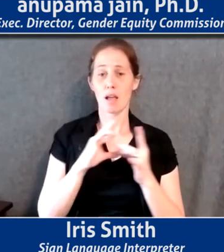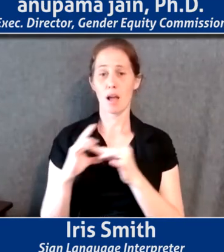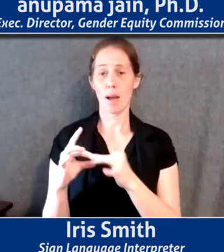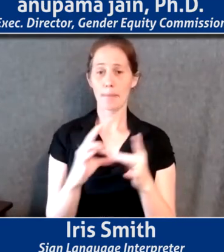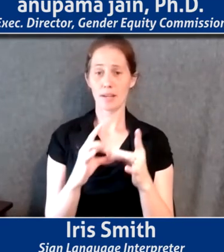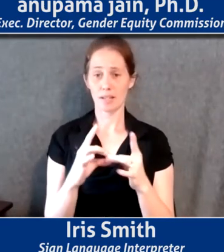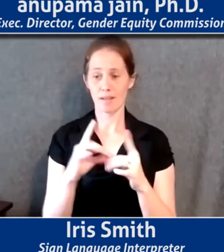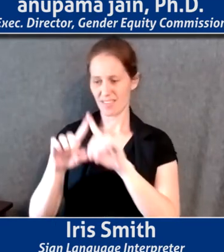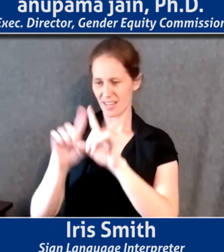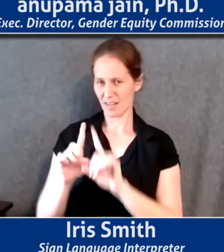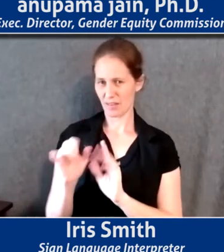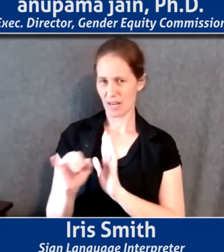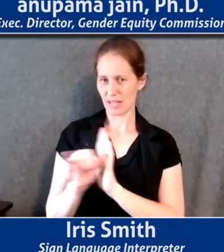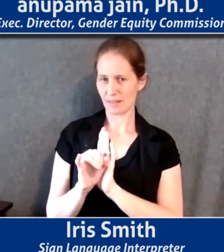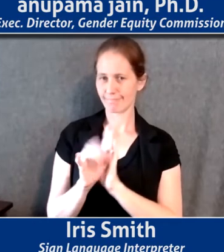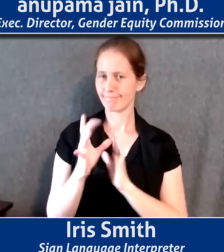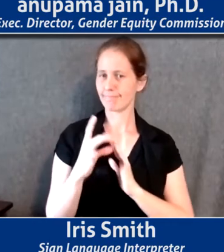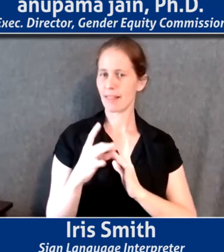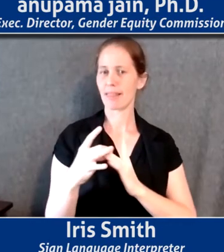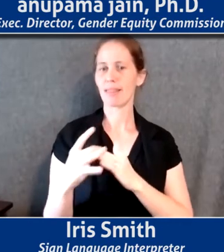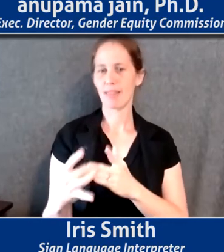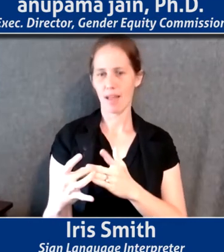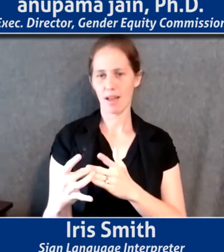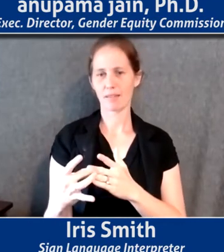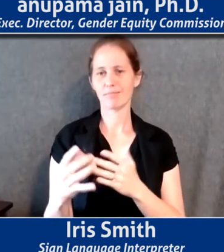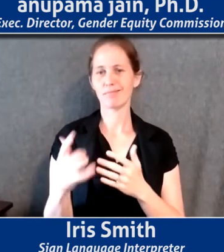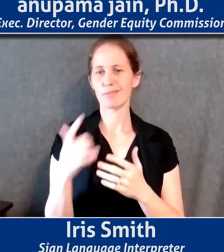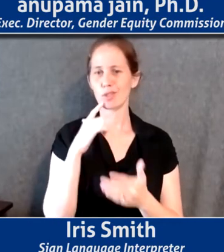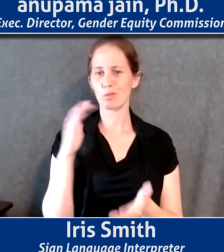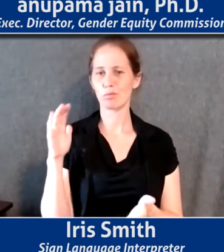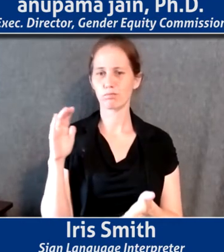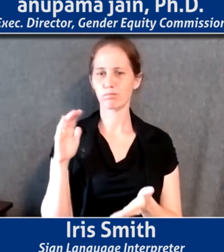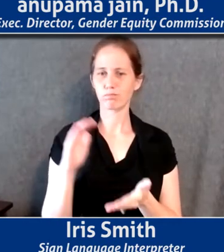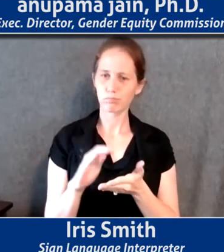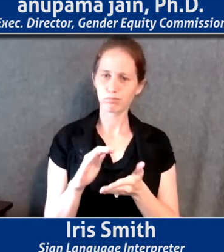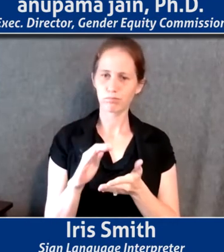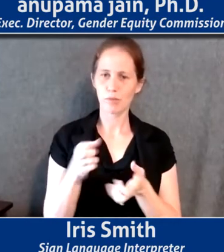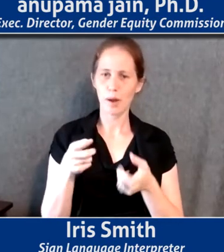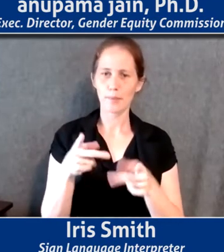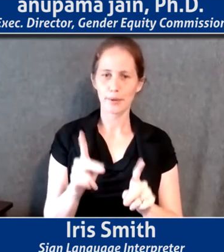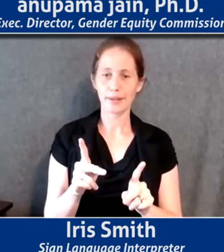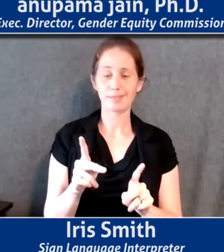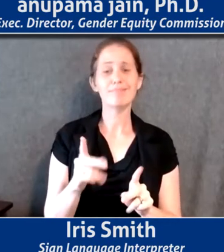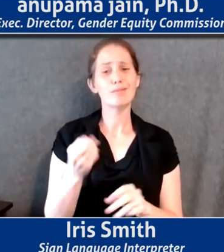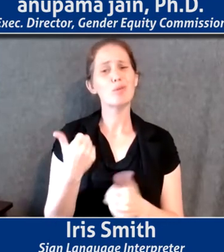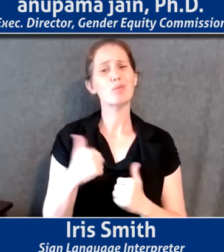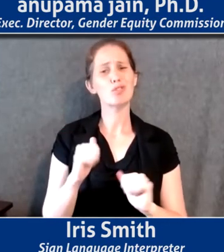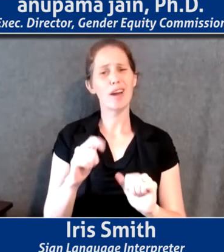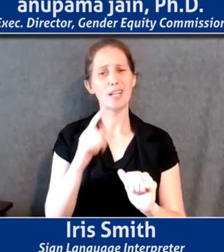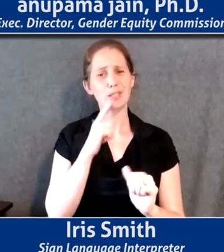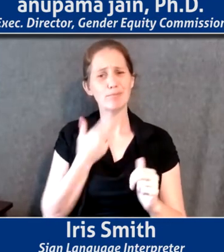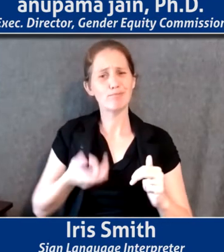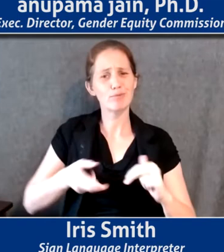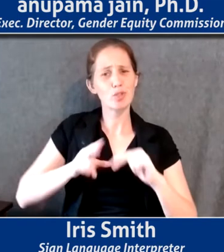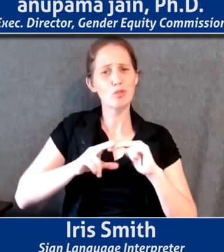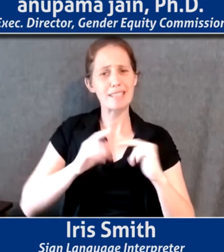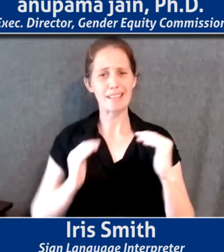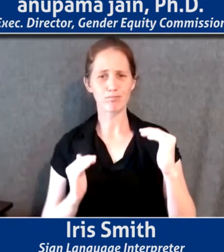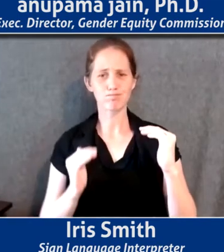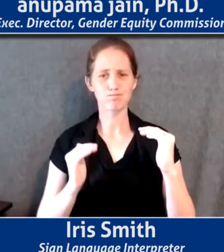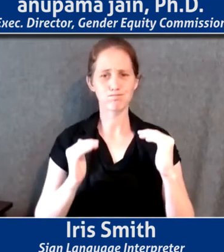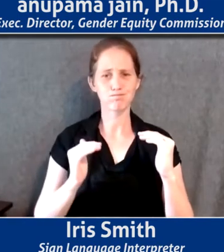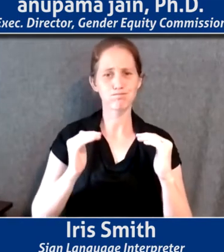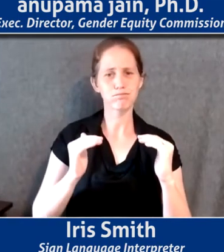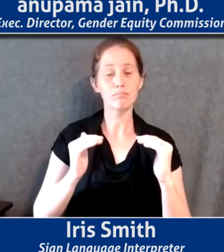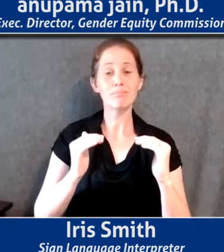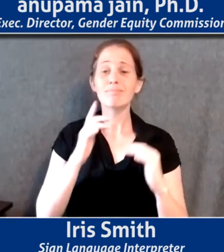identities has led to lowered opportunity. And so we're really working on building equity. And